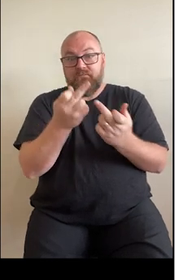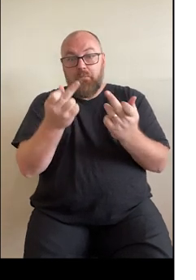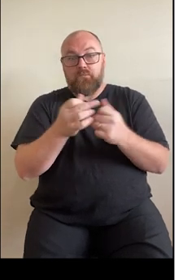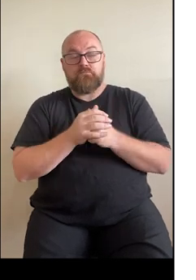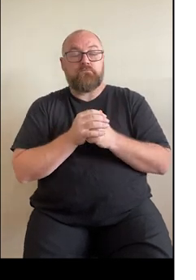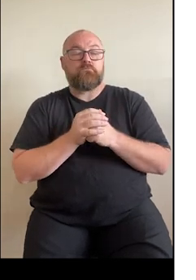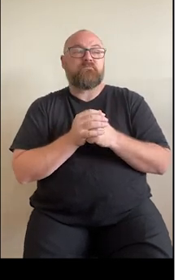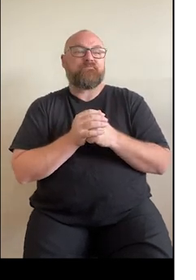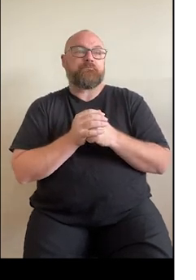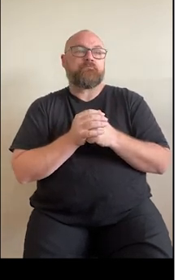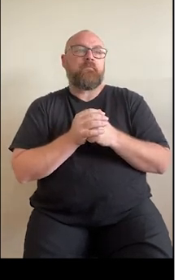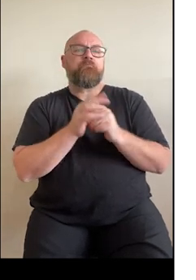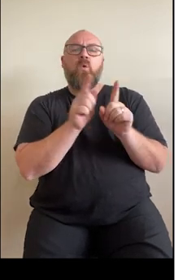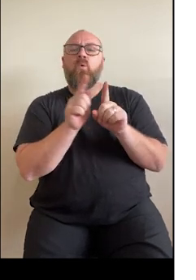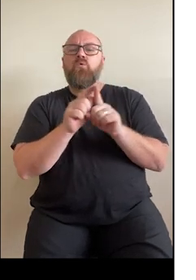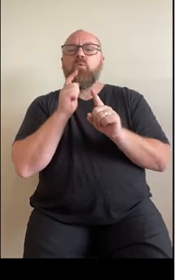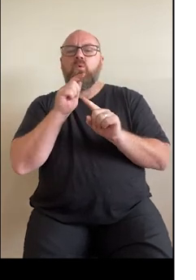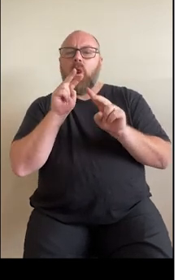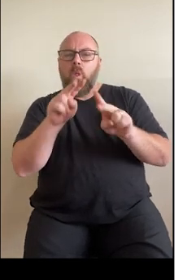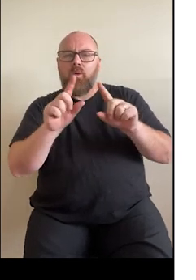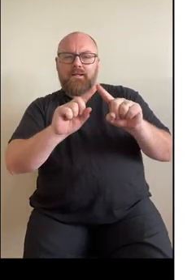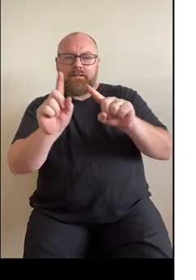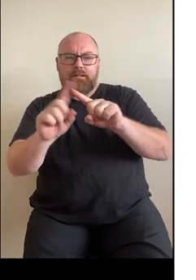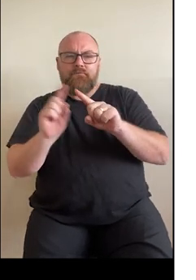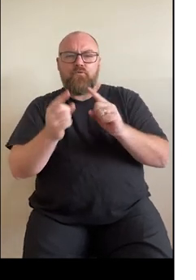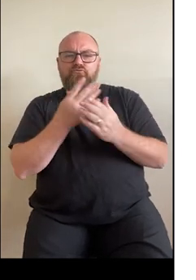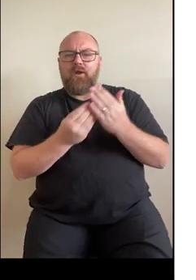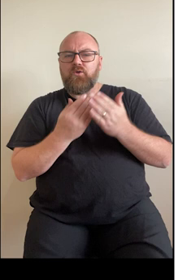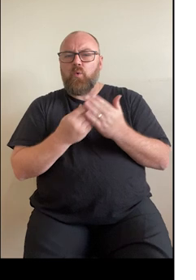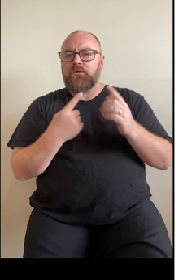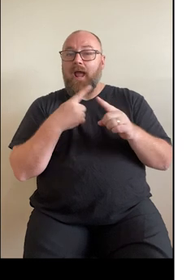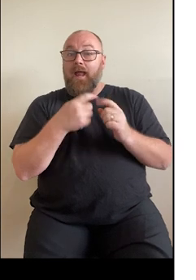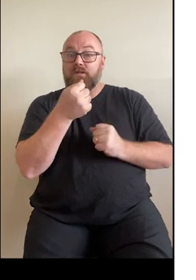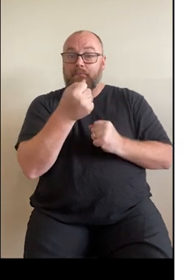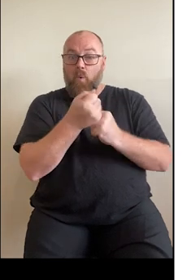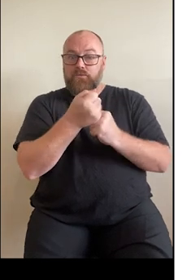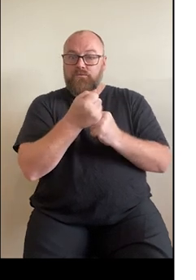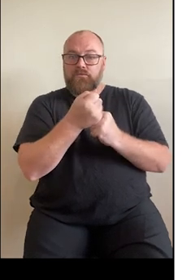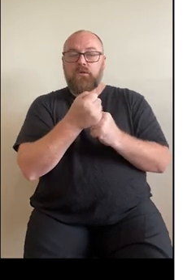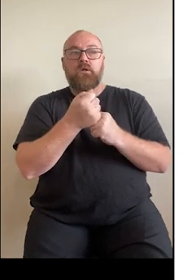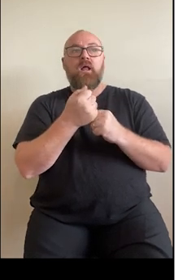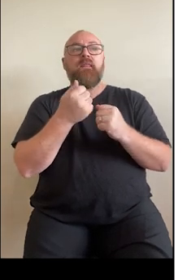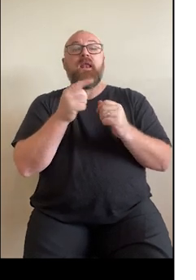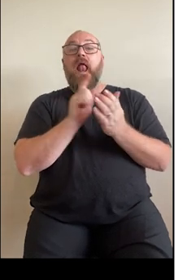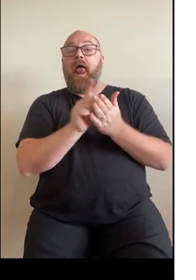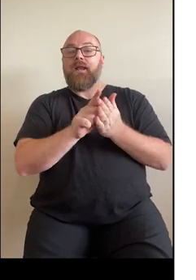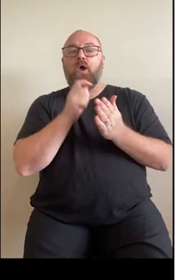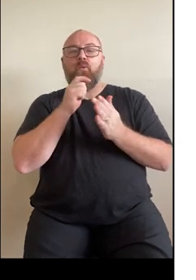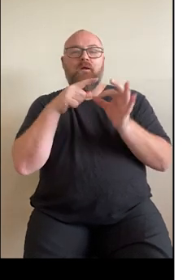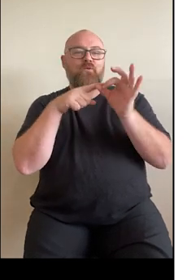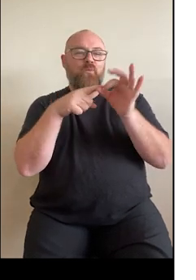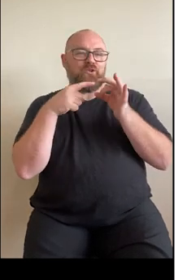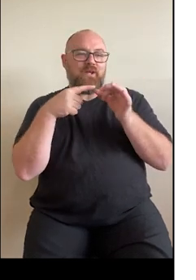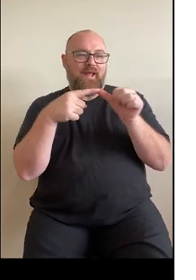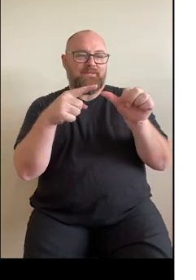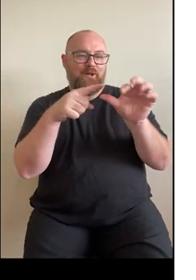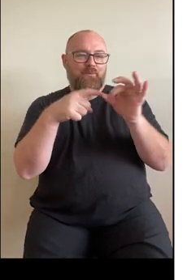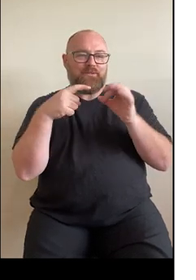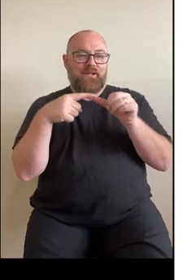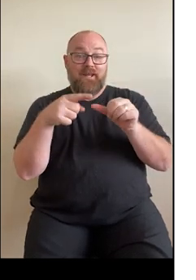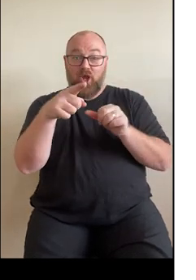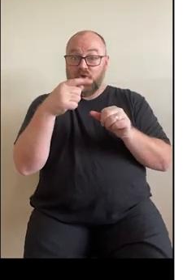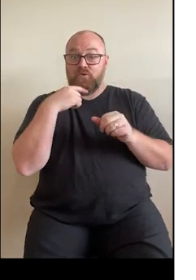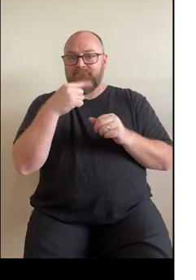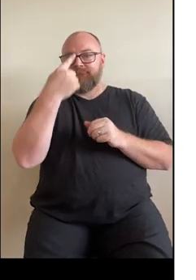She'll also point out some further resources and support and we'll then have time for questions and answers. So if you do think of a question